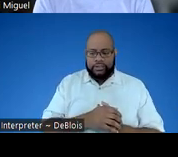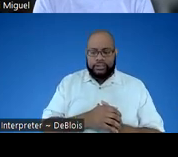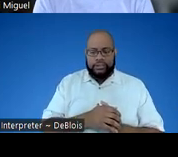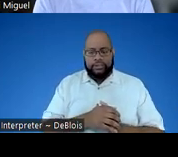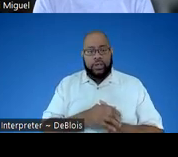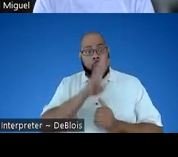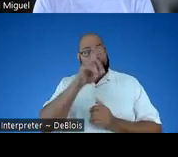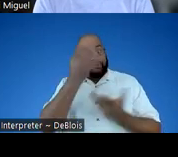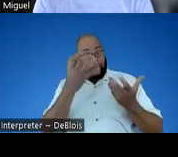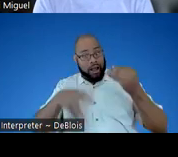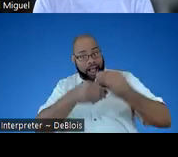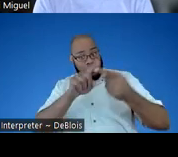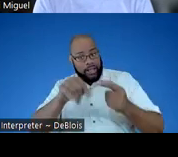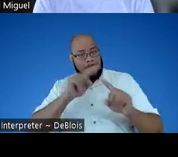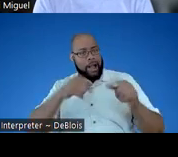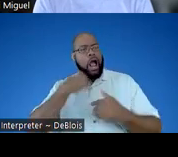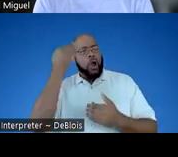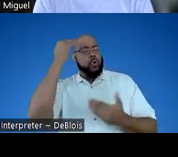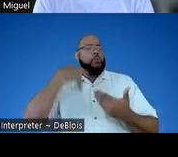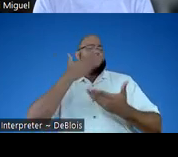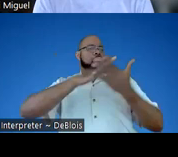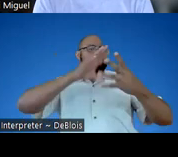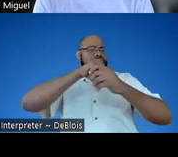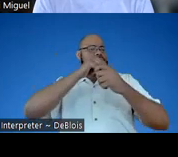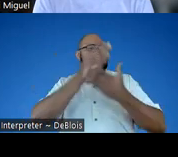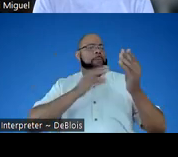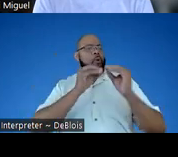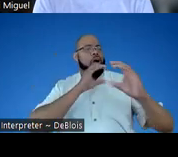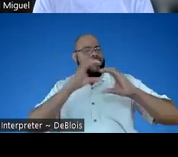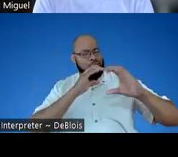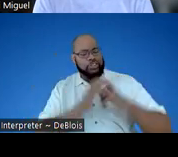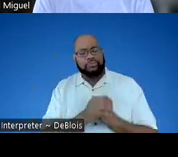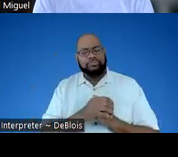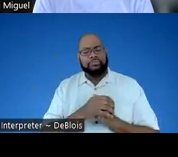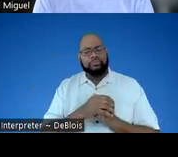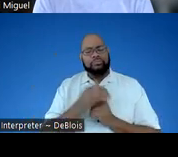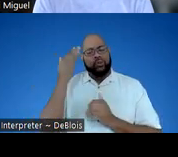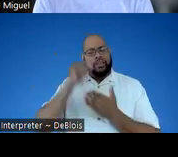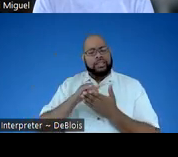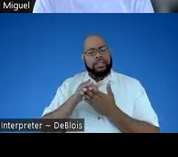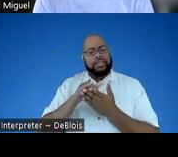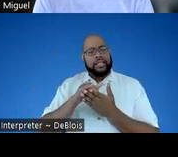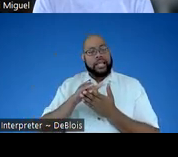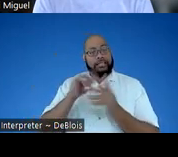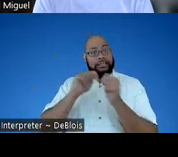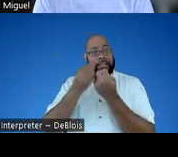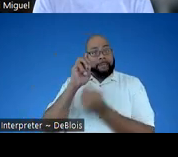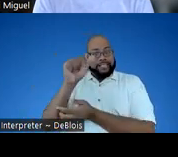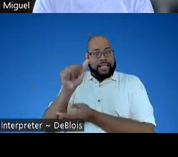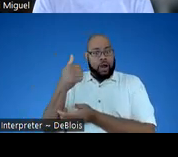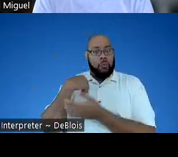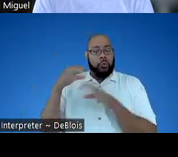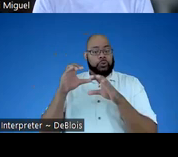know, Wendy, if you wanted to add to that, but I know we've been part of some similar conversations. Right. I know at Bridge Multimedia, we do accessibility